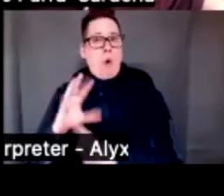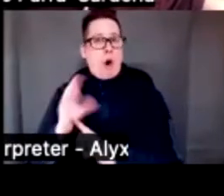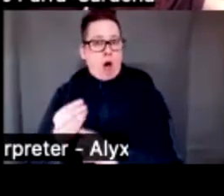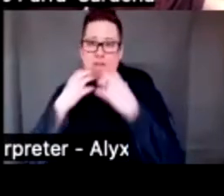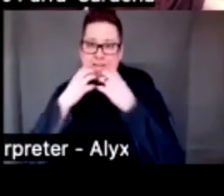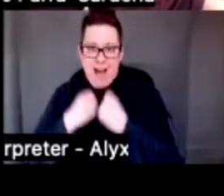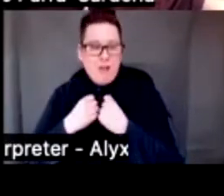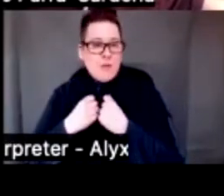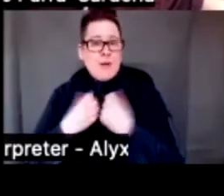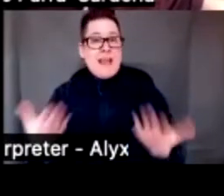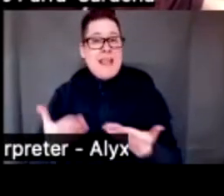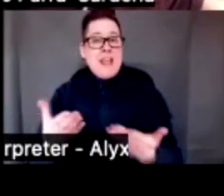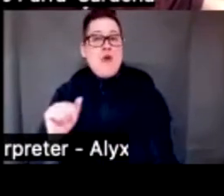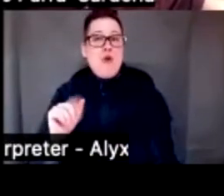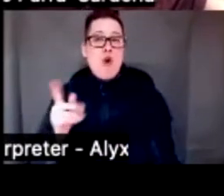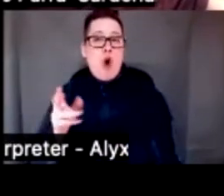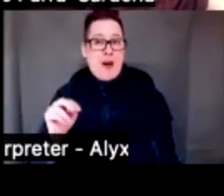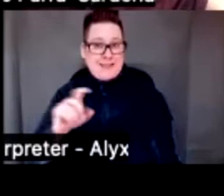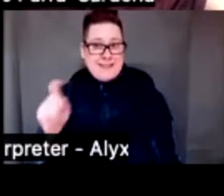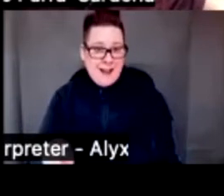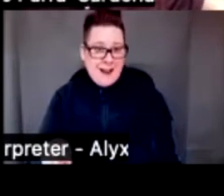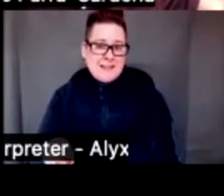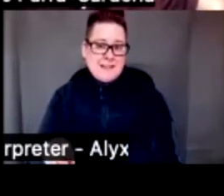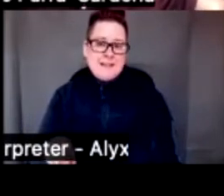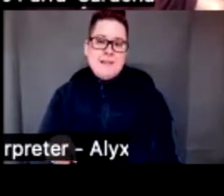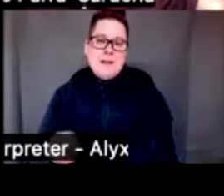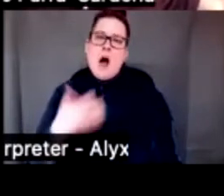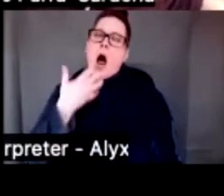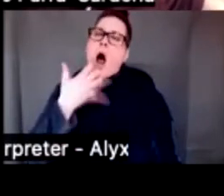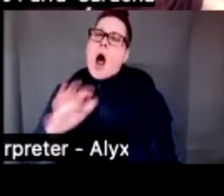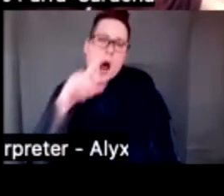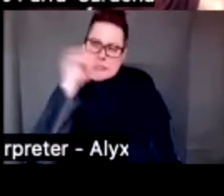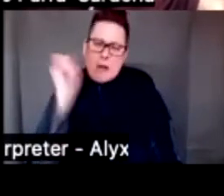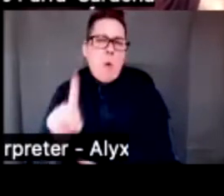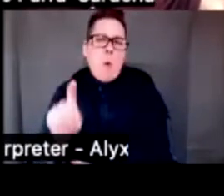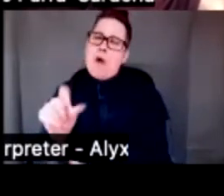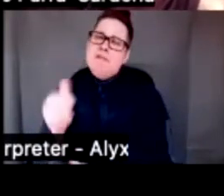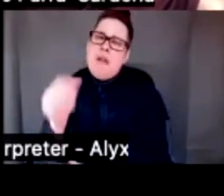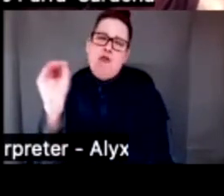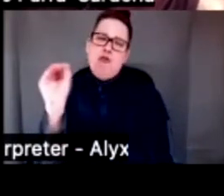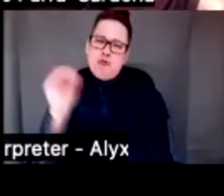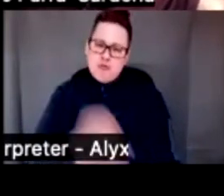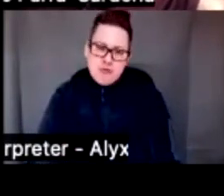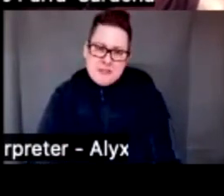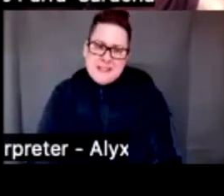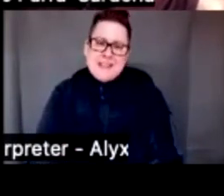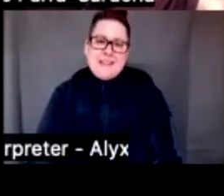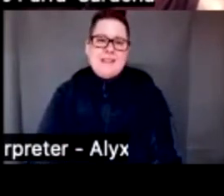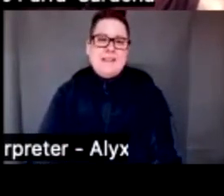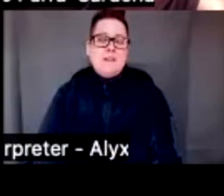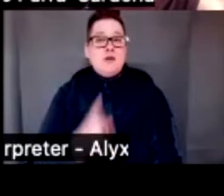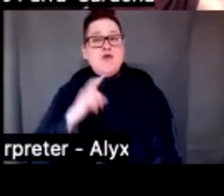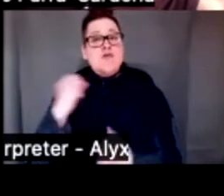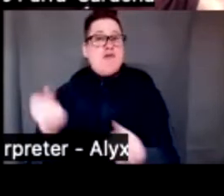Here in Austin, very, very tough heat in the summer, 110 degrees. And you drive